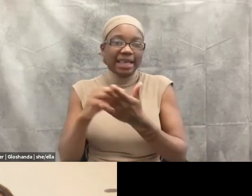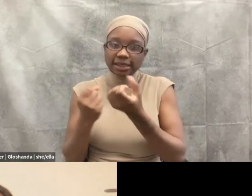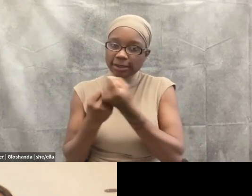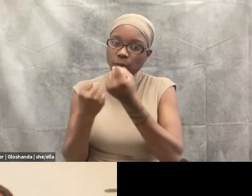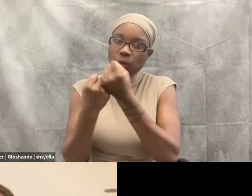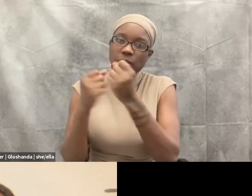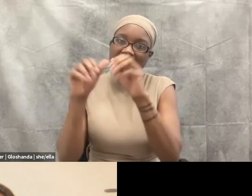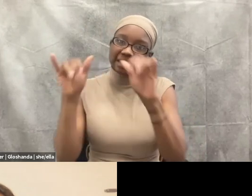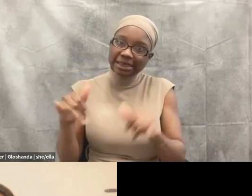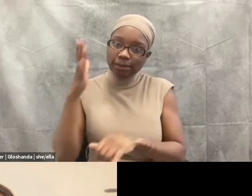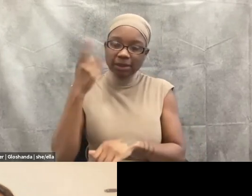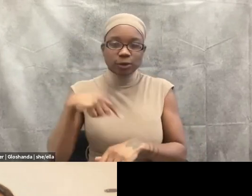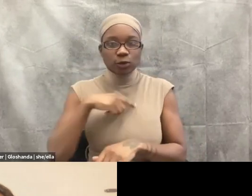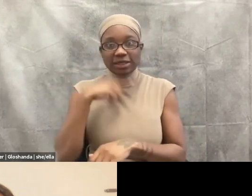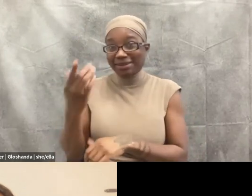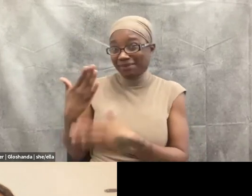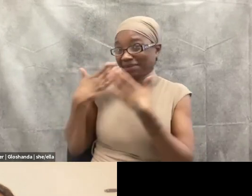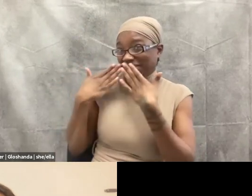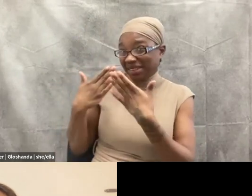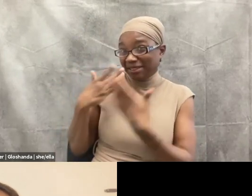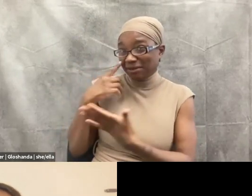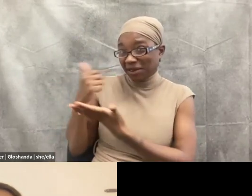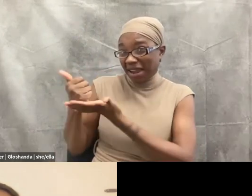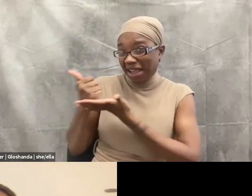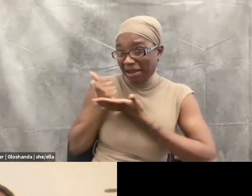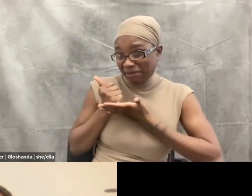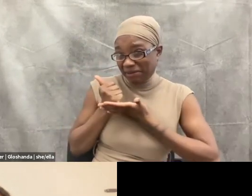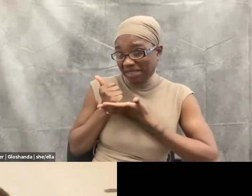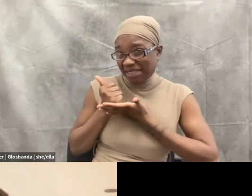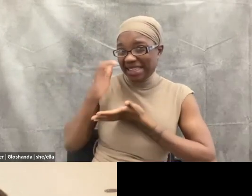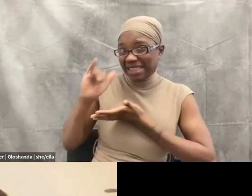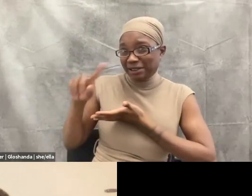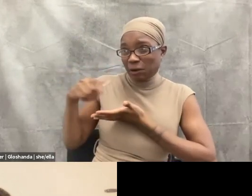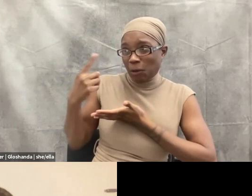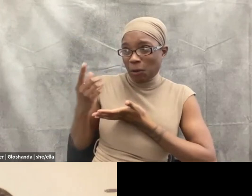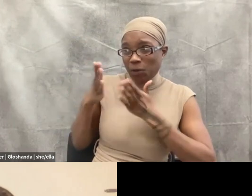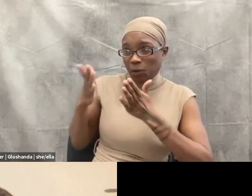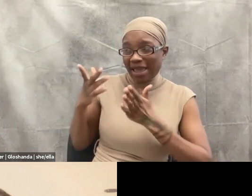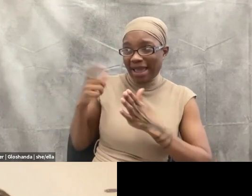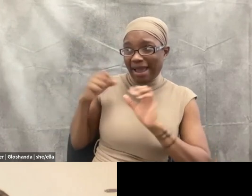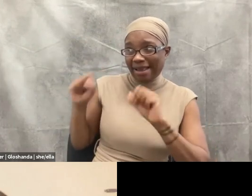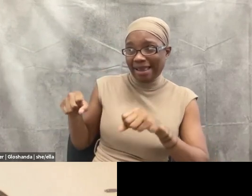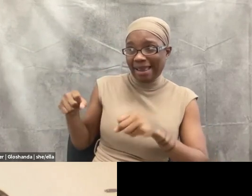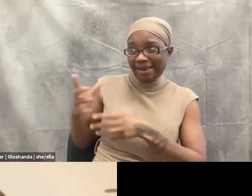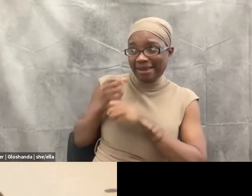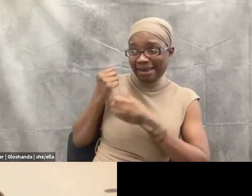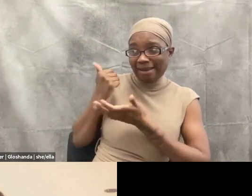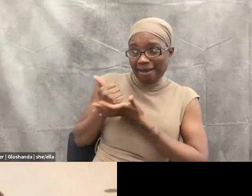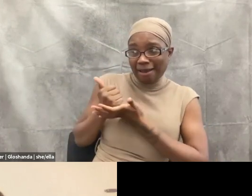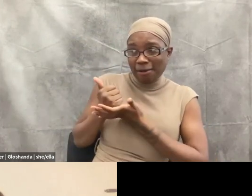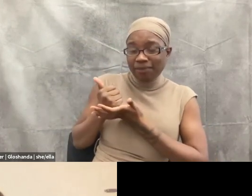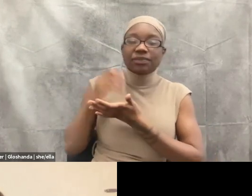we say, thank you for helping me. Um, because this is the only way that help gets to look, um, those systems get, um,